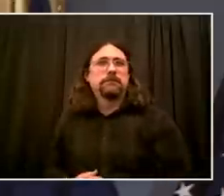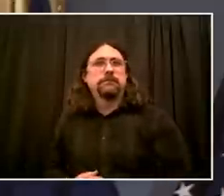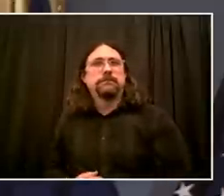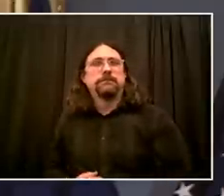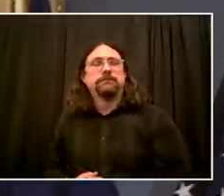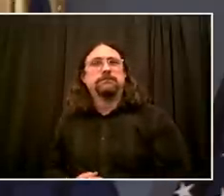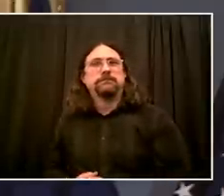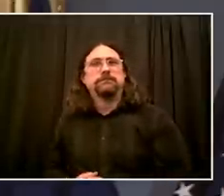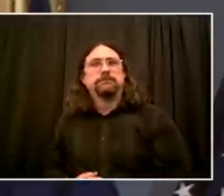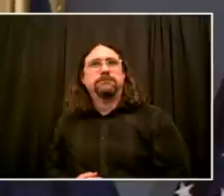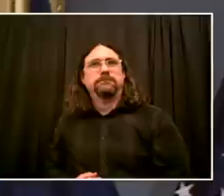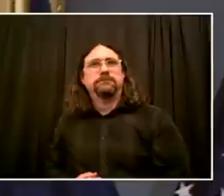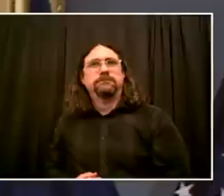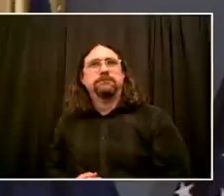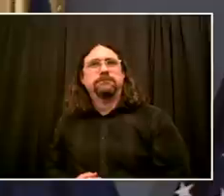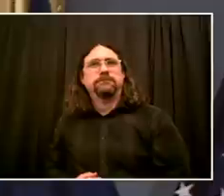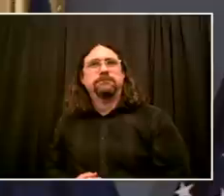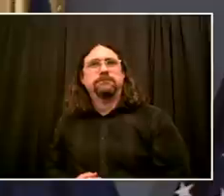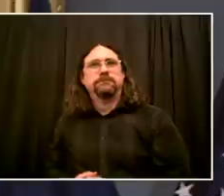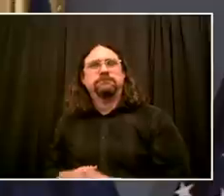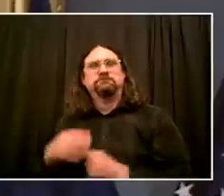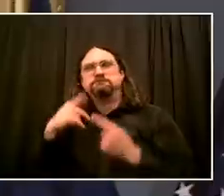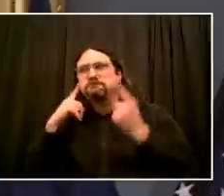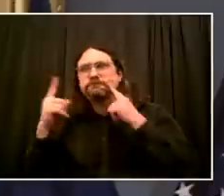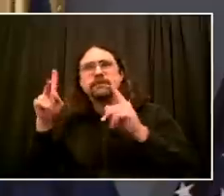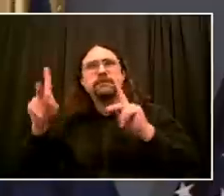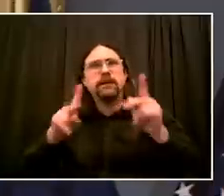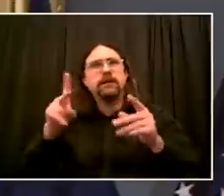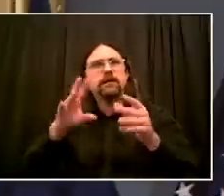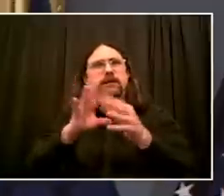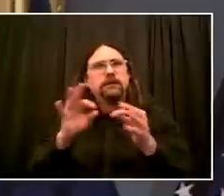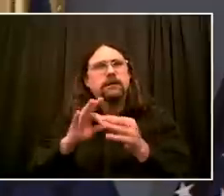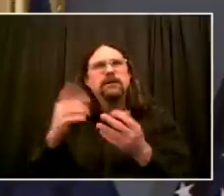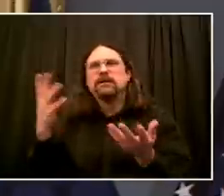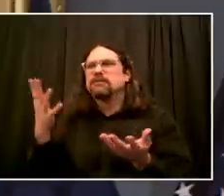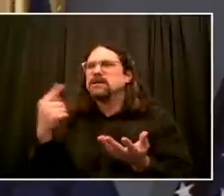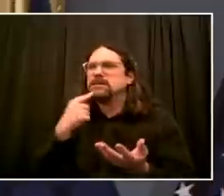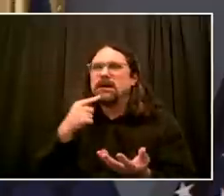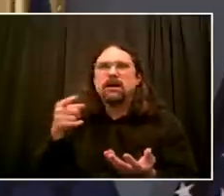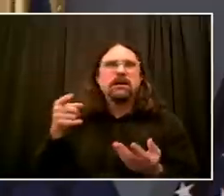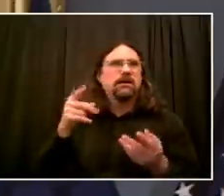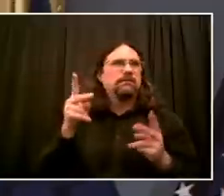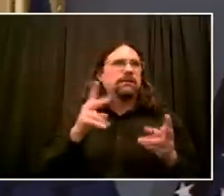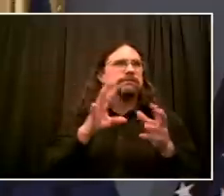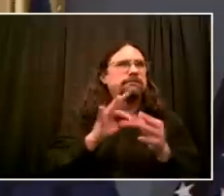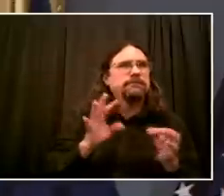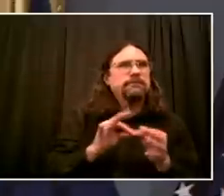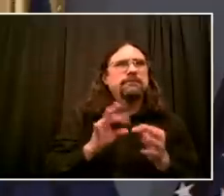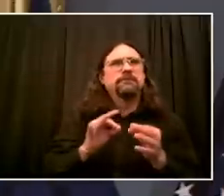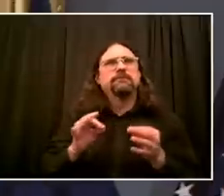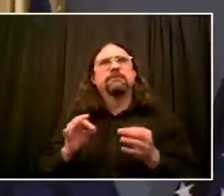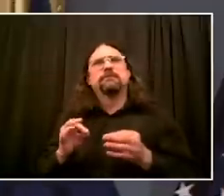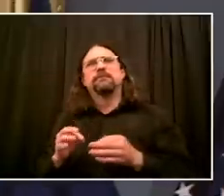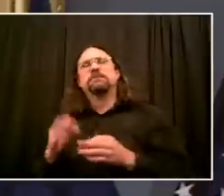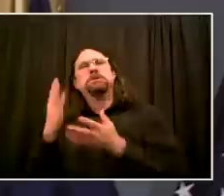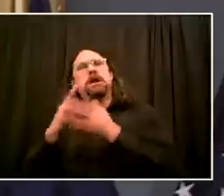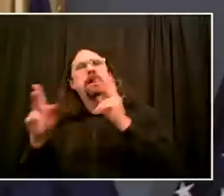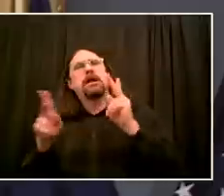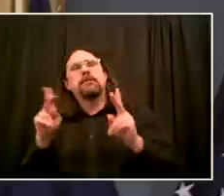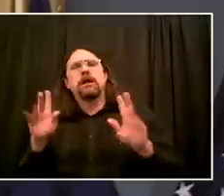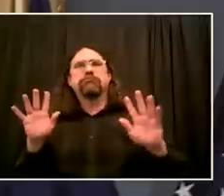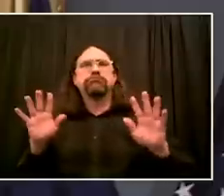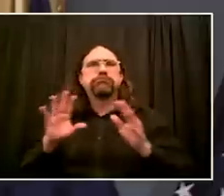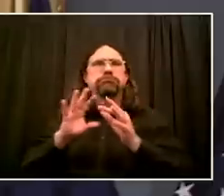People are being in some ways blunter and more honest than perhaps ever before. And I have been trying to be very open about